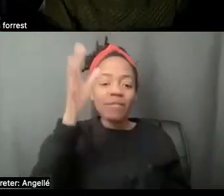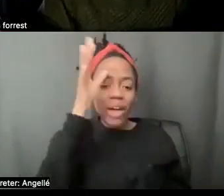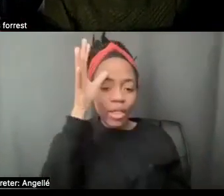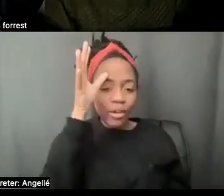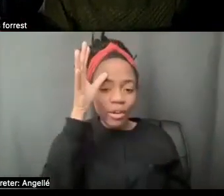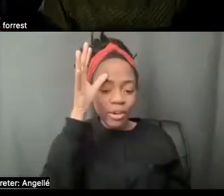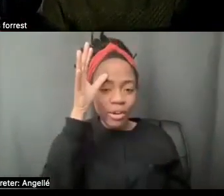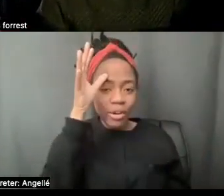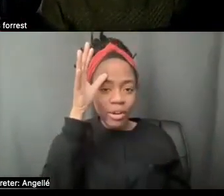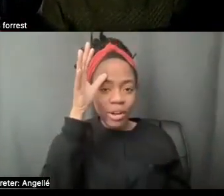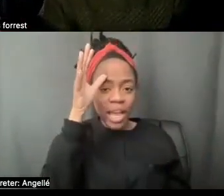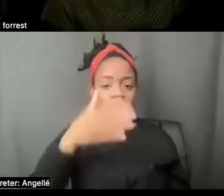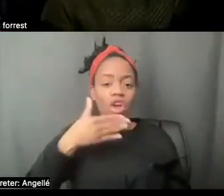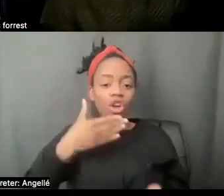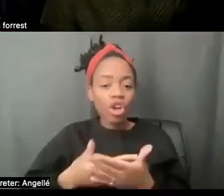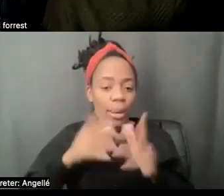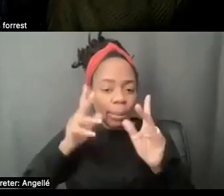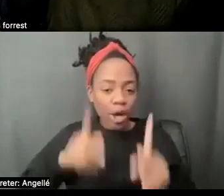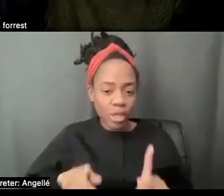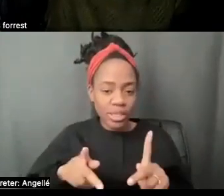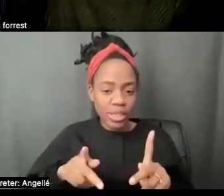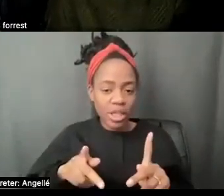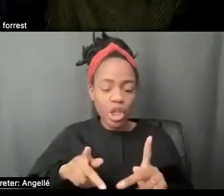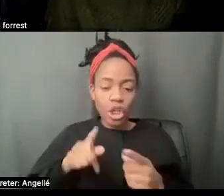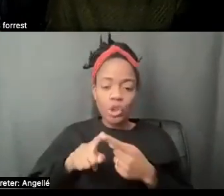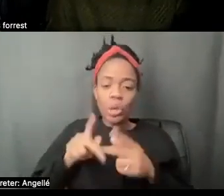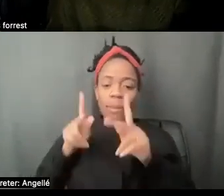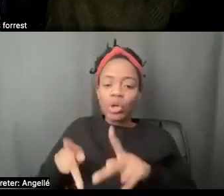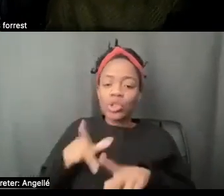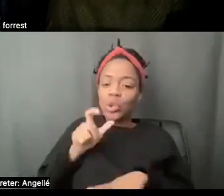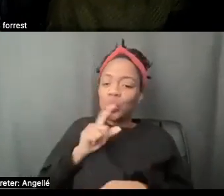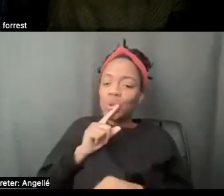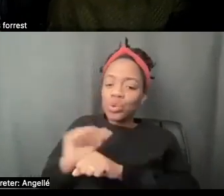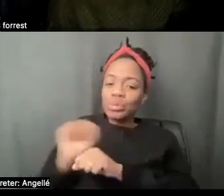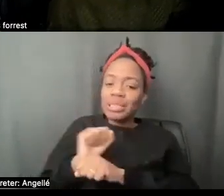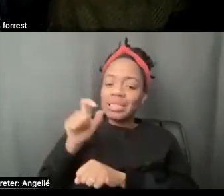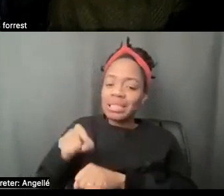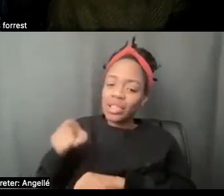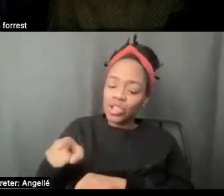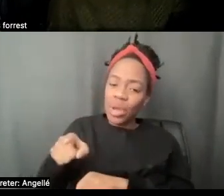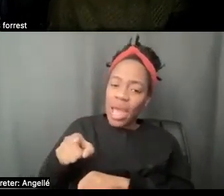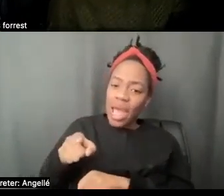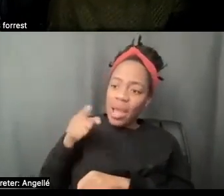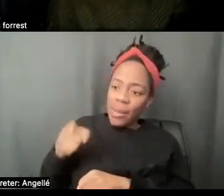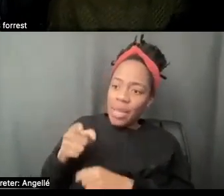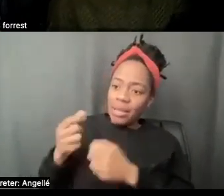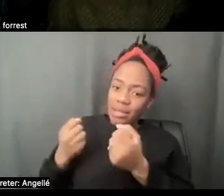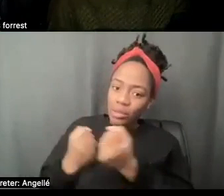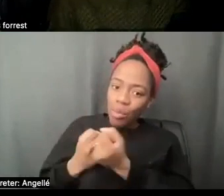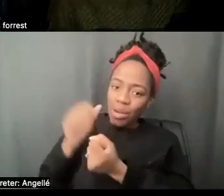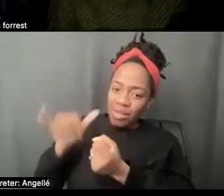person to someone that really needs you. And being there for that person and